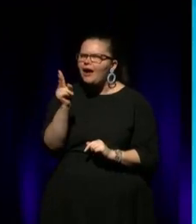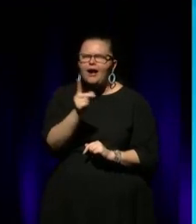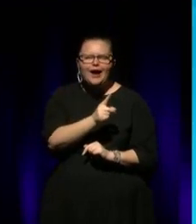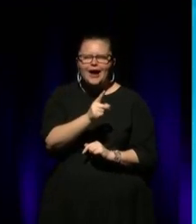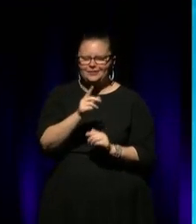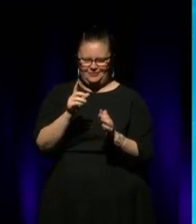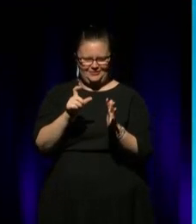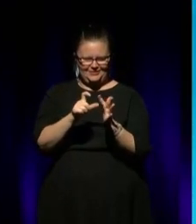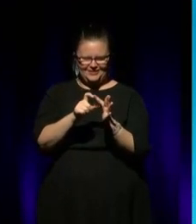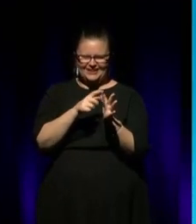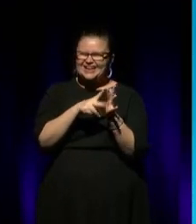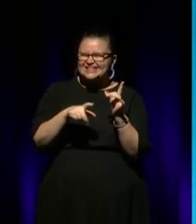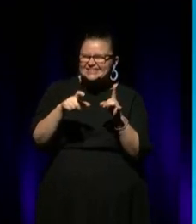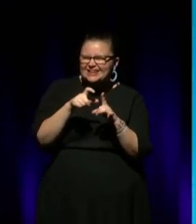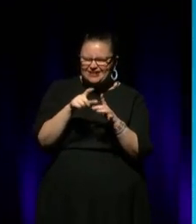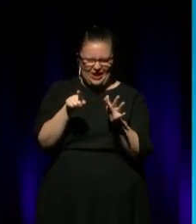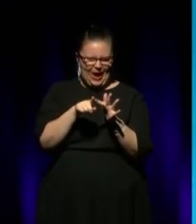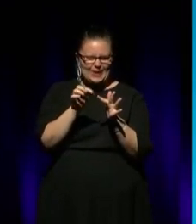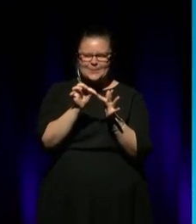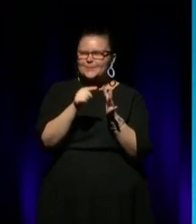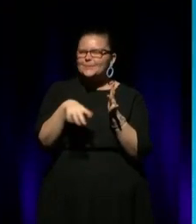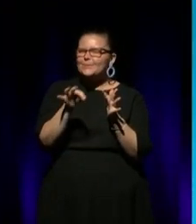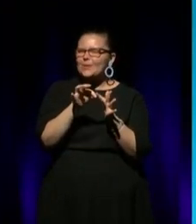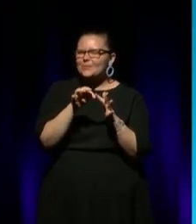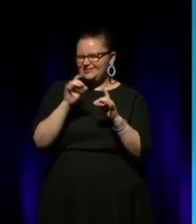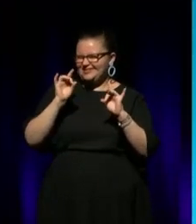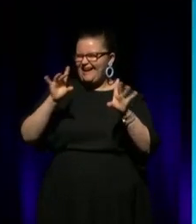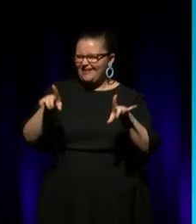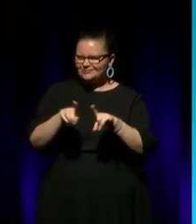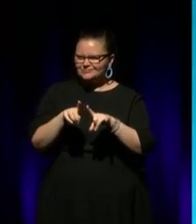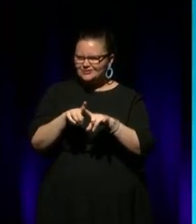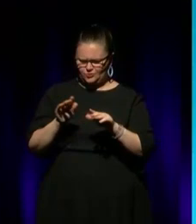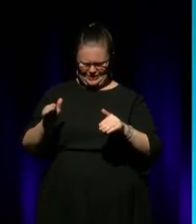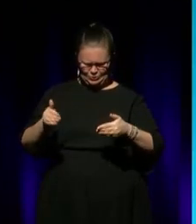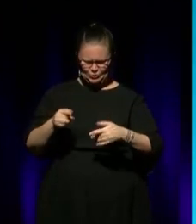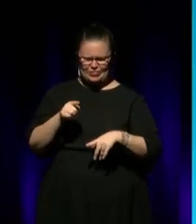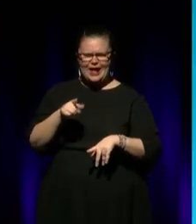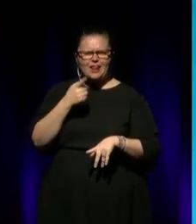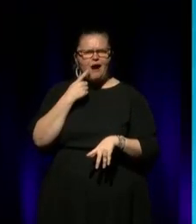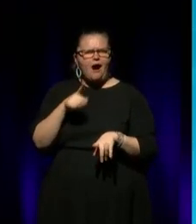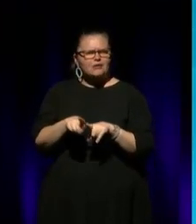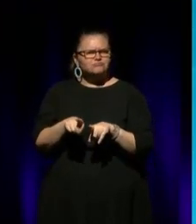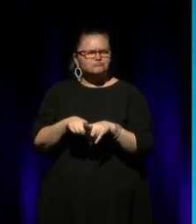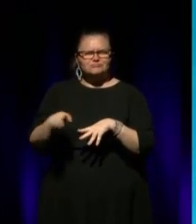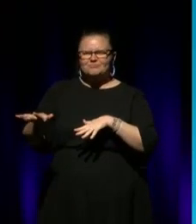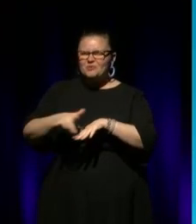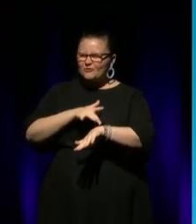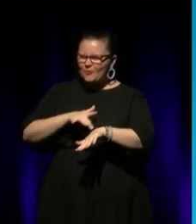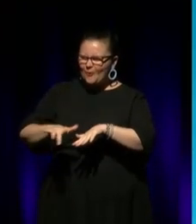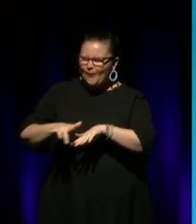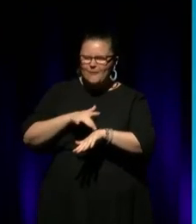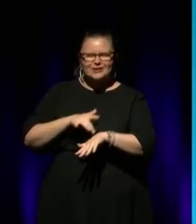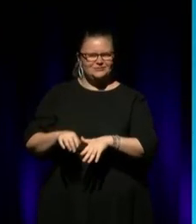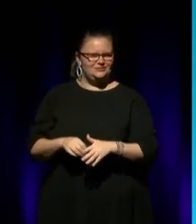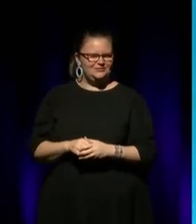star young and so we sort of got introduced to a lot of this sort of... I don't know. This performance was always a performance within